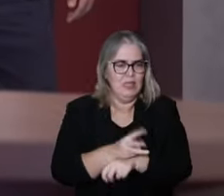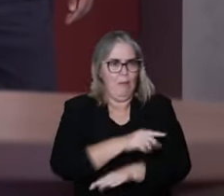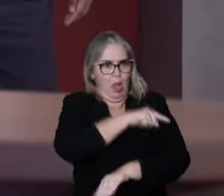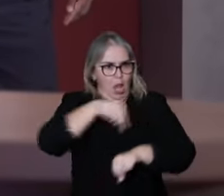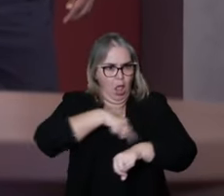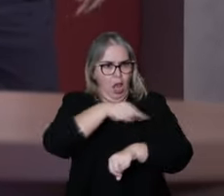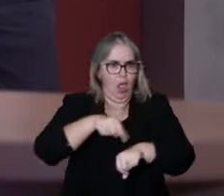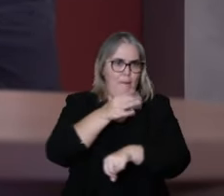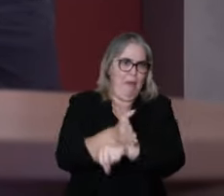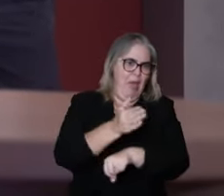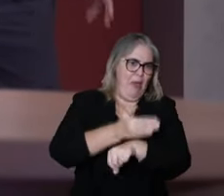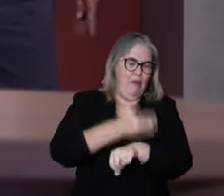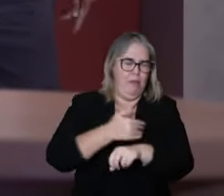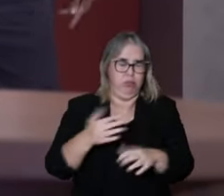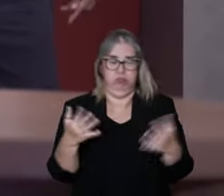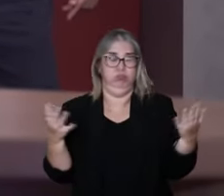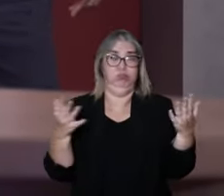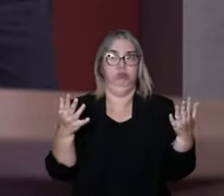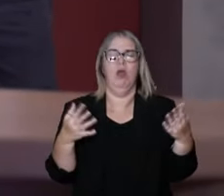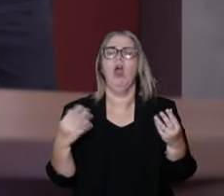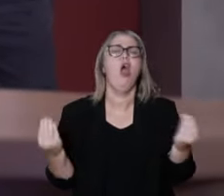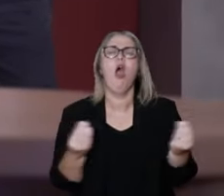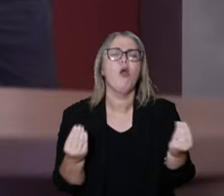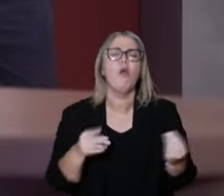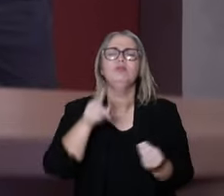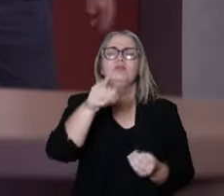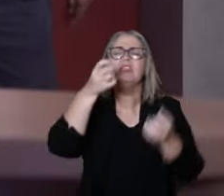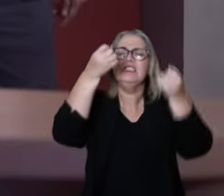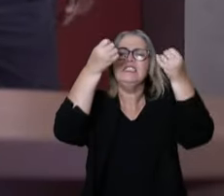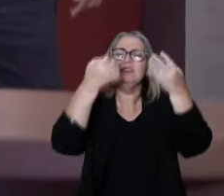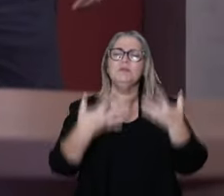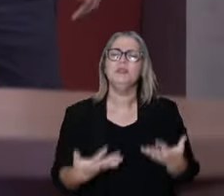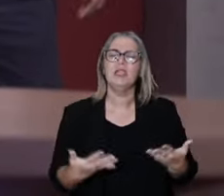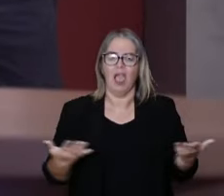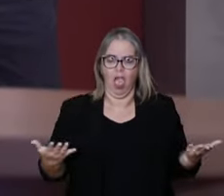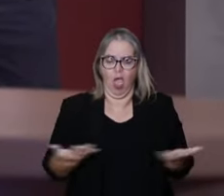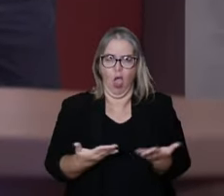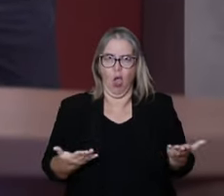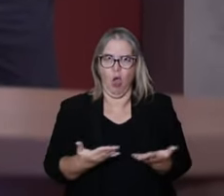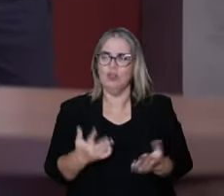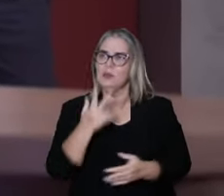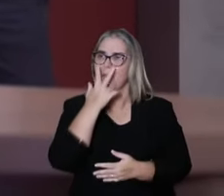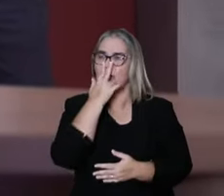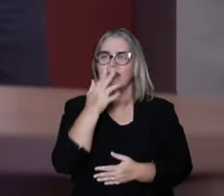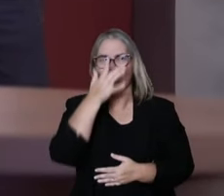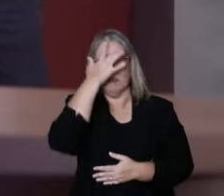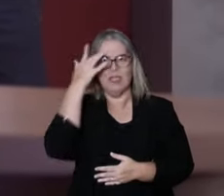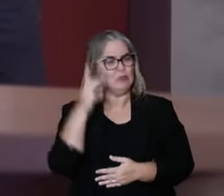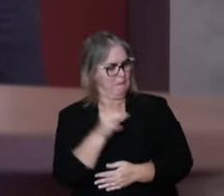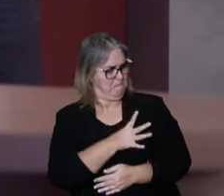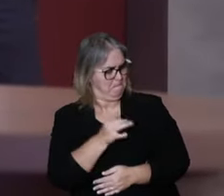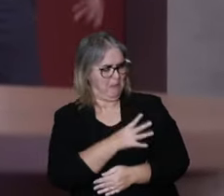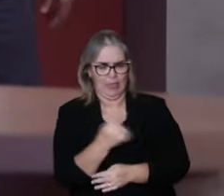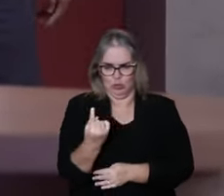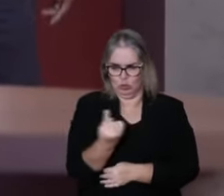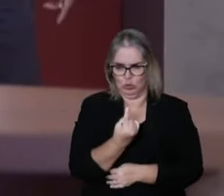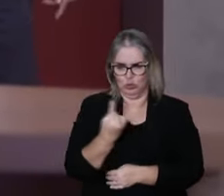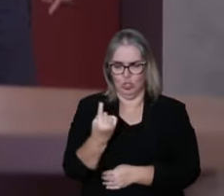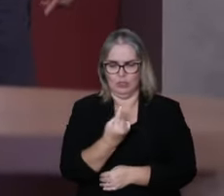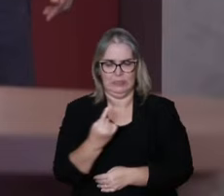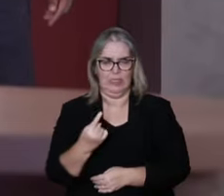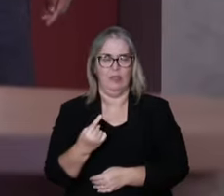when we have so much information, so many messages on WhatsApp all the time, we have no time off. So tell us a little bit, because sometimes